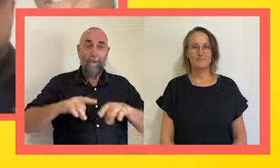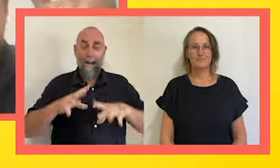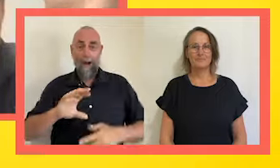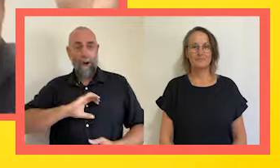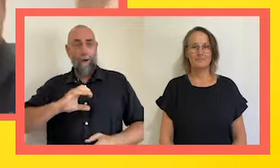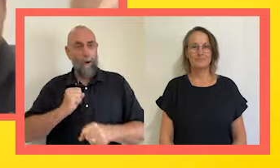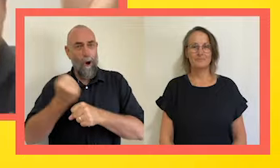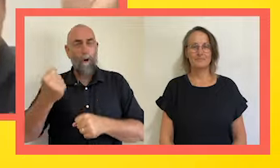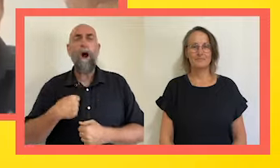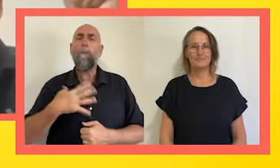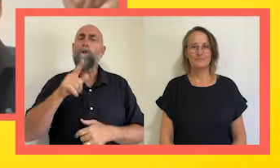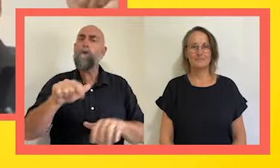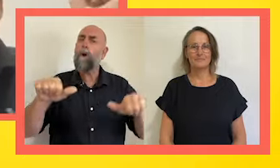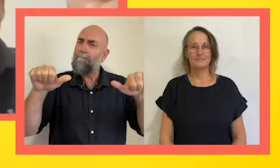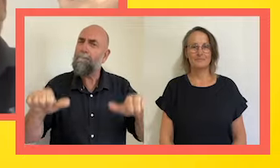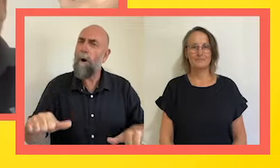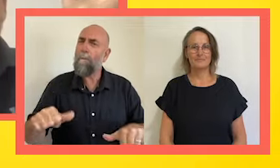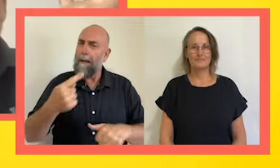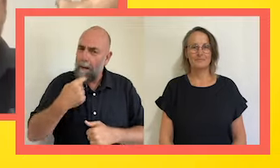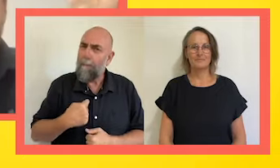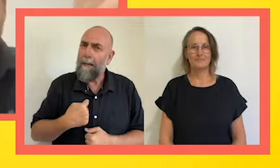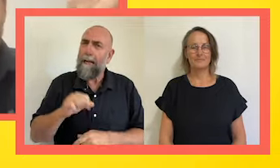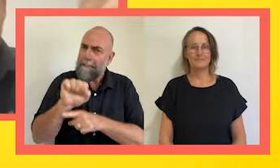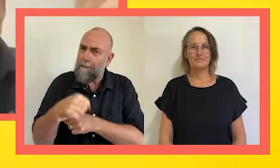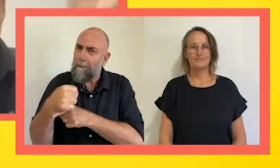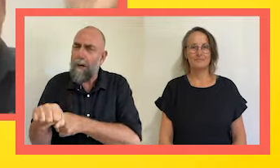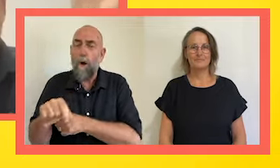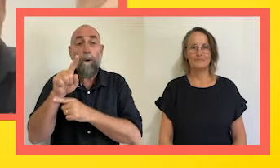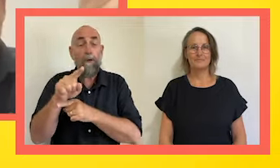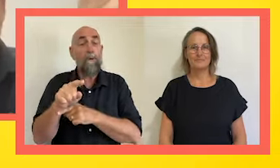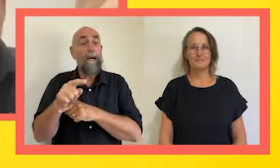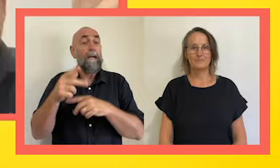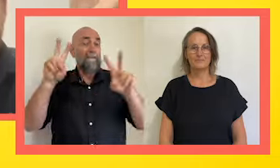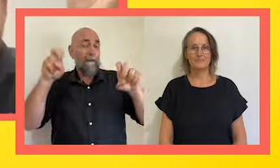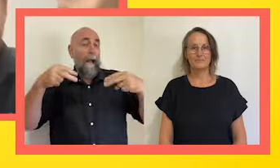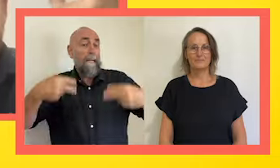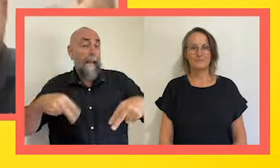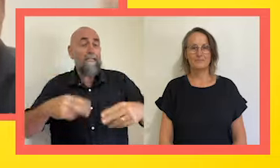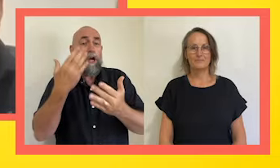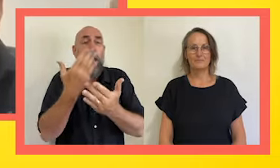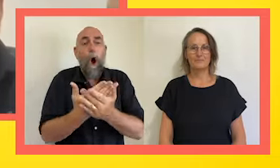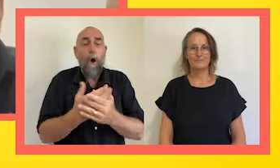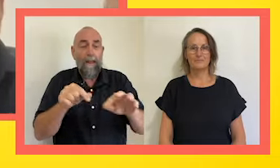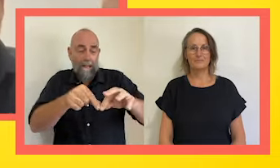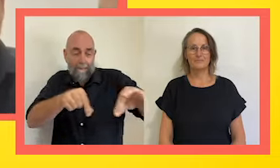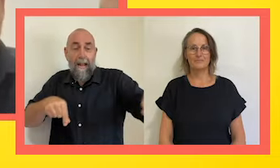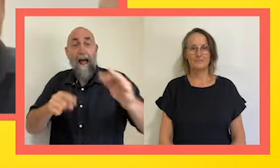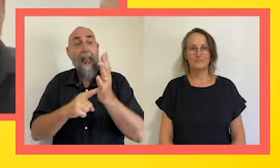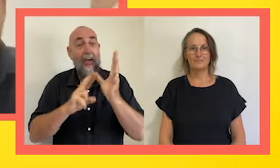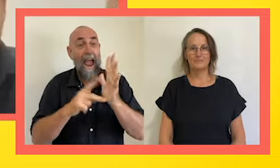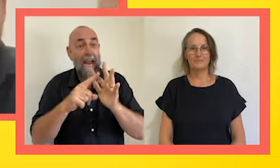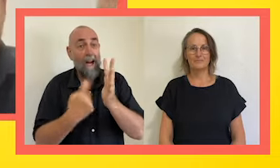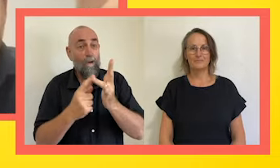can you confirm yes or no, were you dancing on the tightrope of the lane rope as